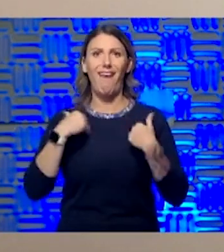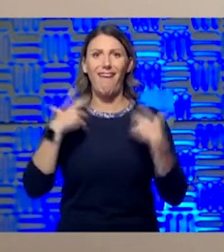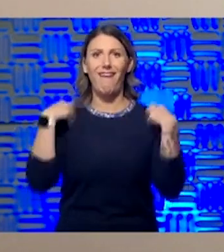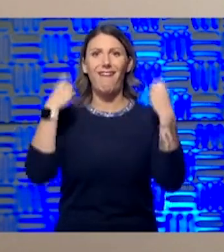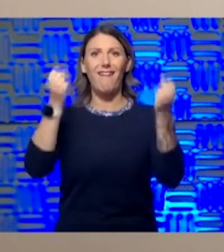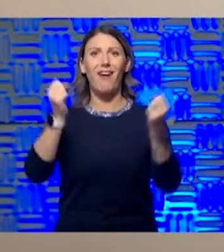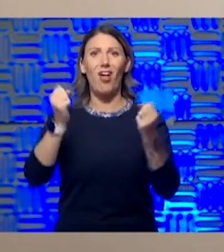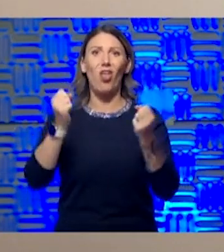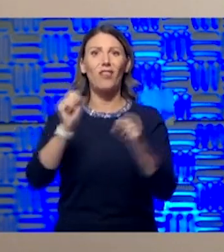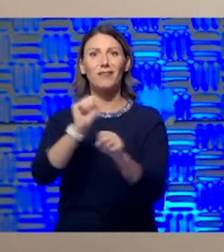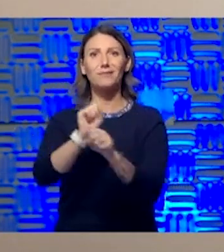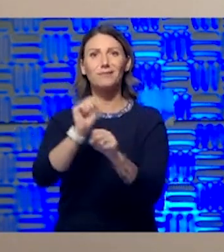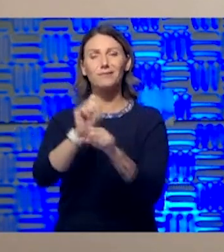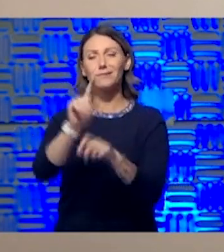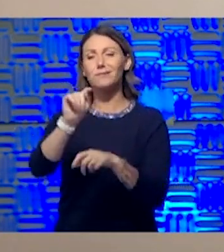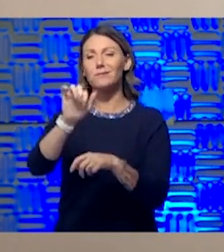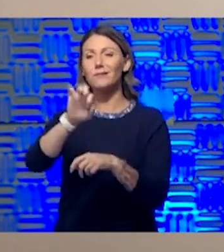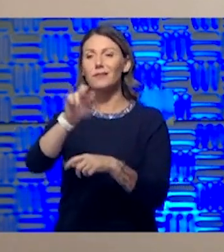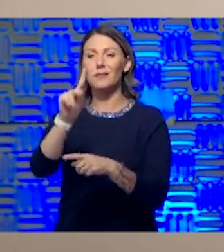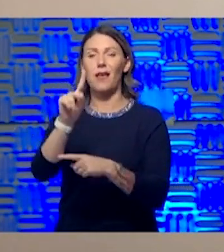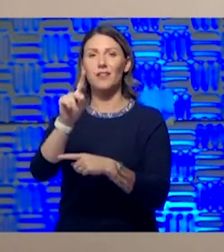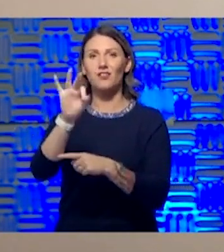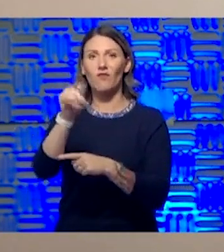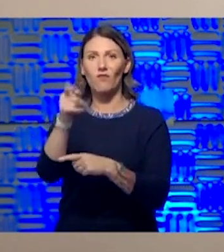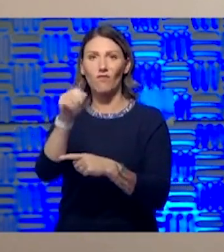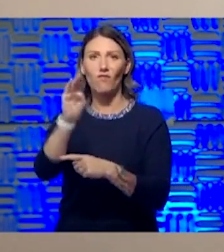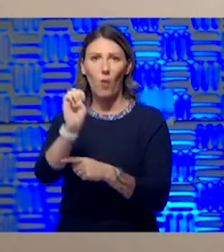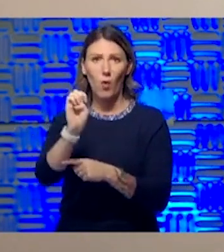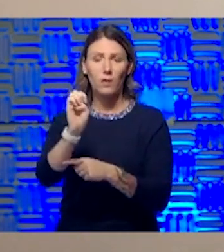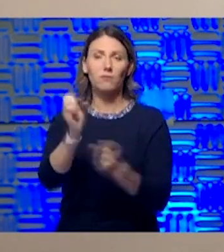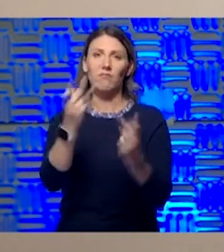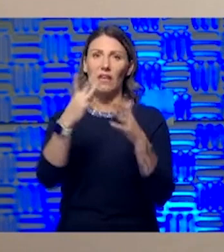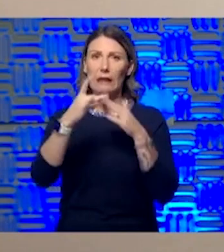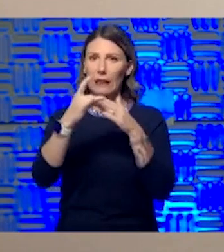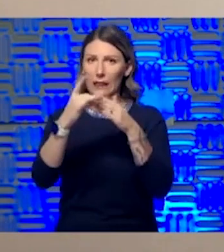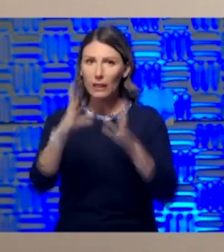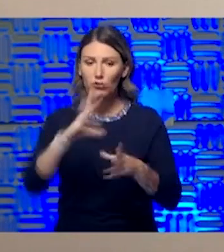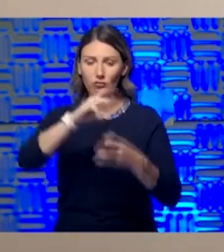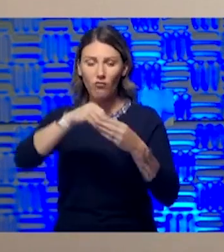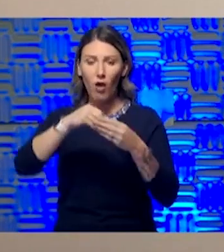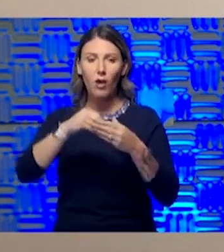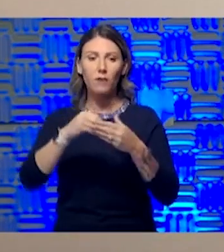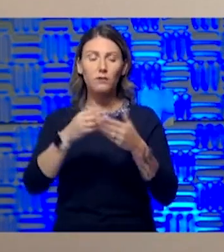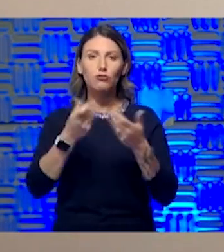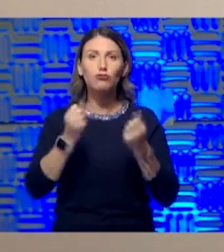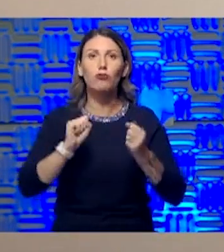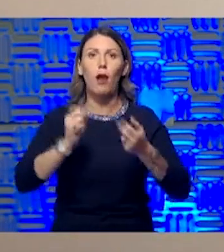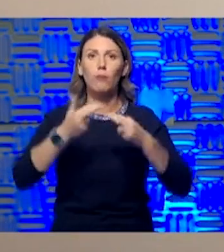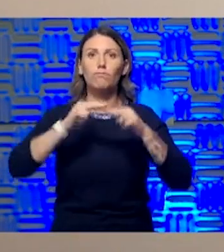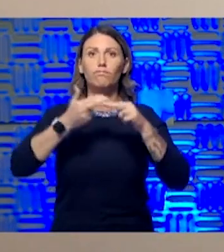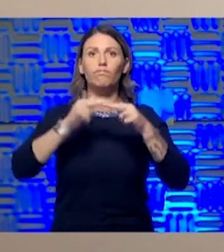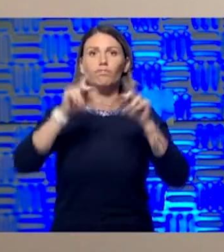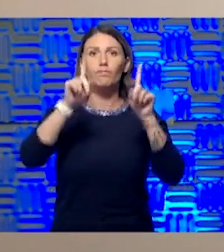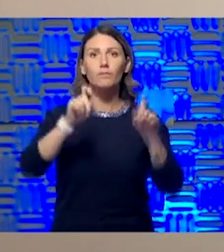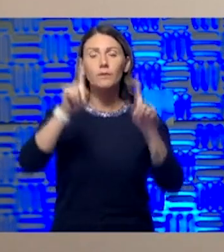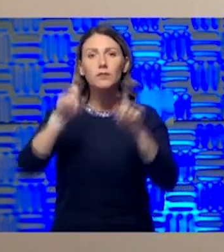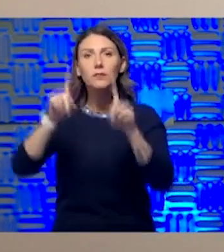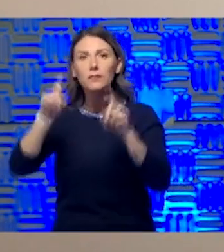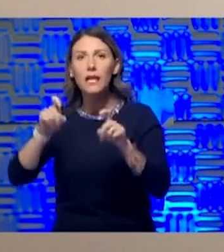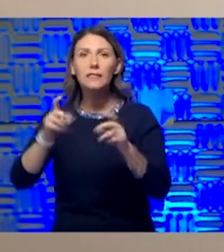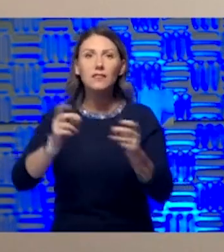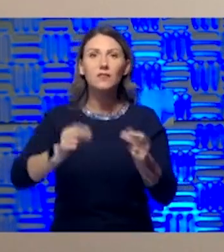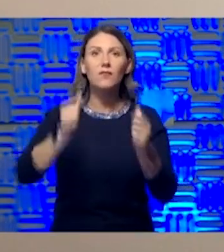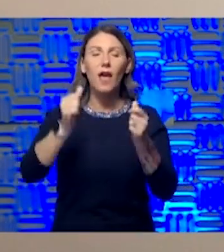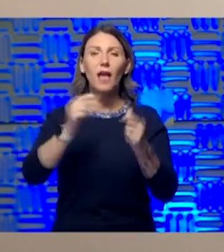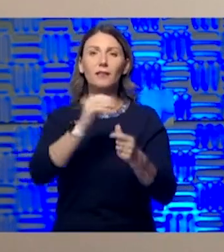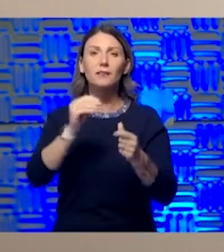of community minority leaders that are playing a role in that. And we're really trying to ramp up testing in those groups and do as much